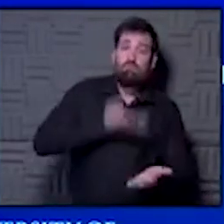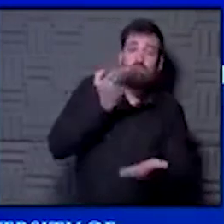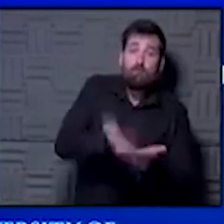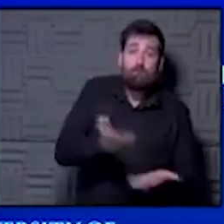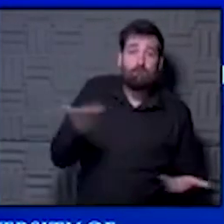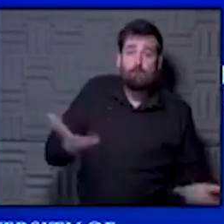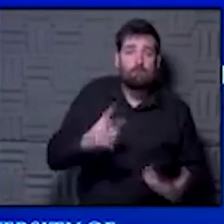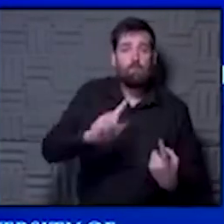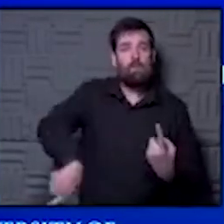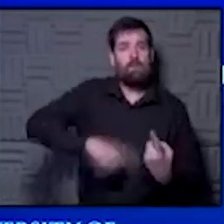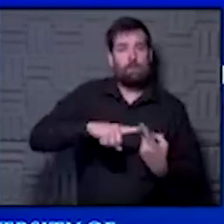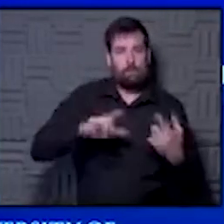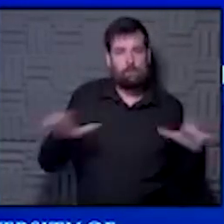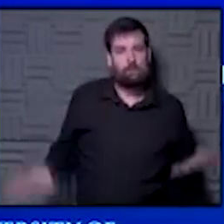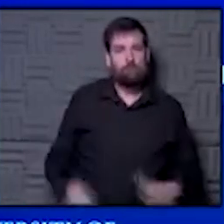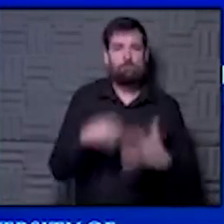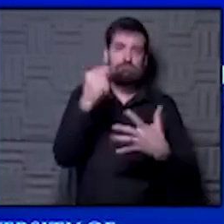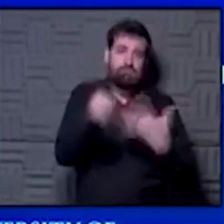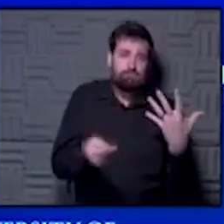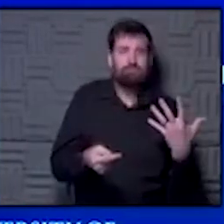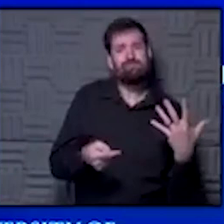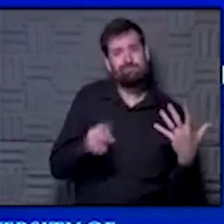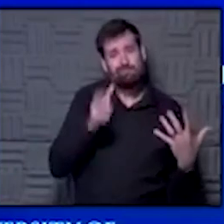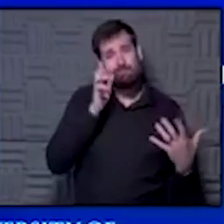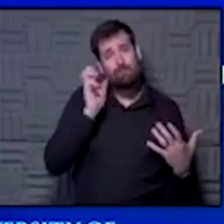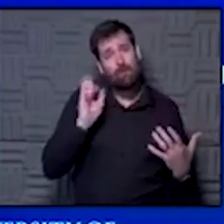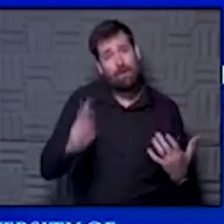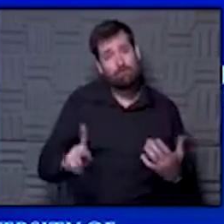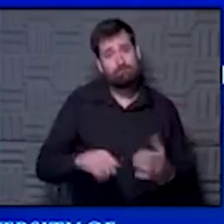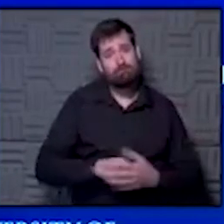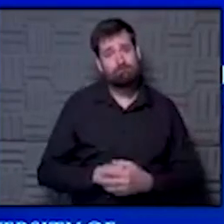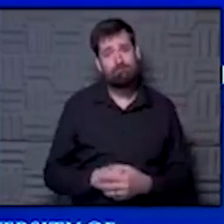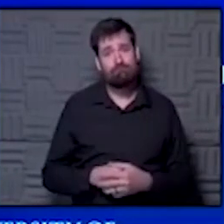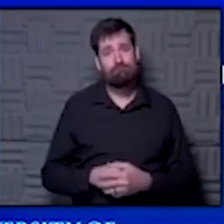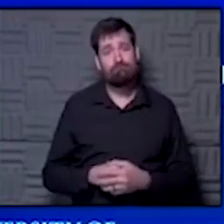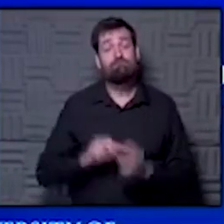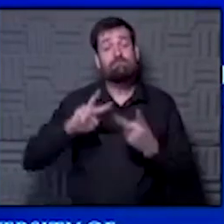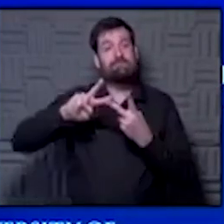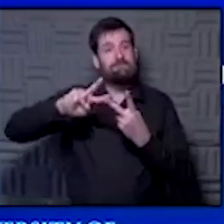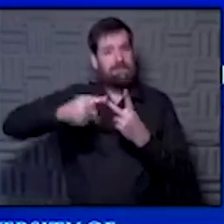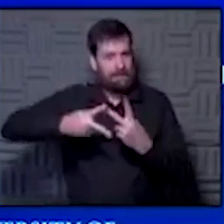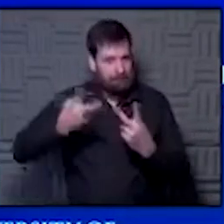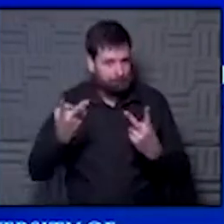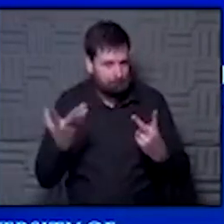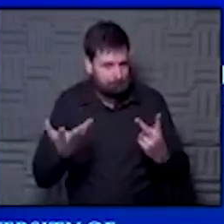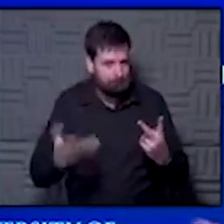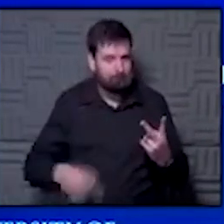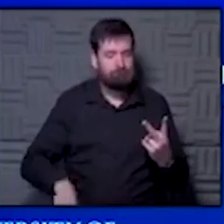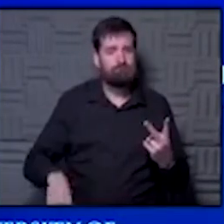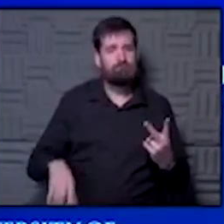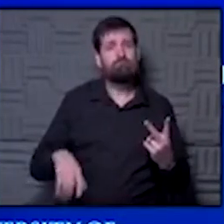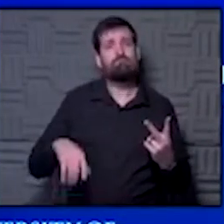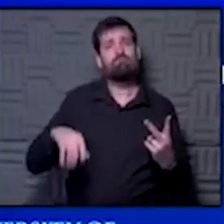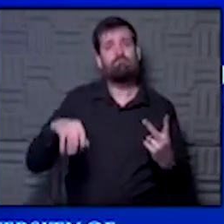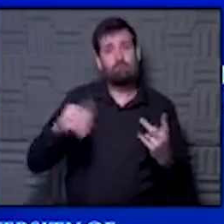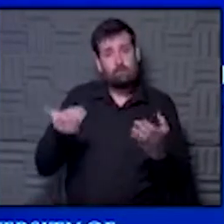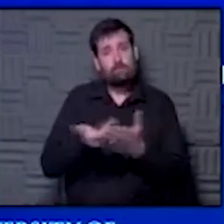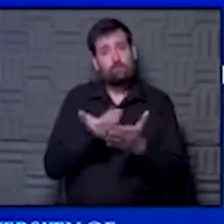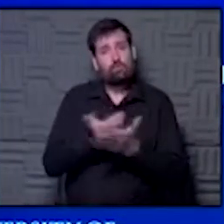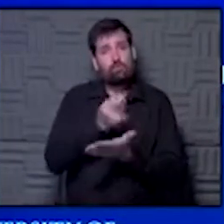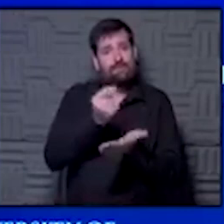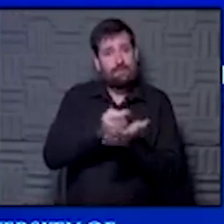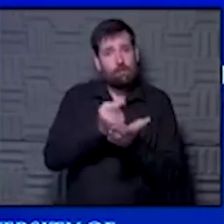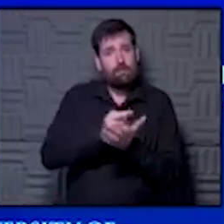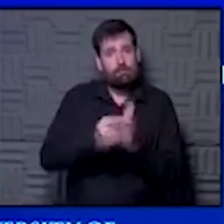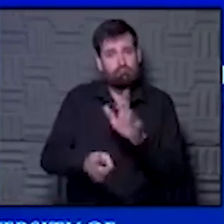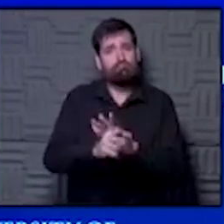when you do that, you're going to be okay. And the second thing is that there are emerging therapies out there